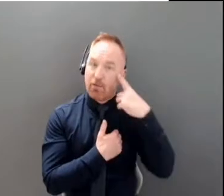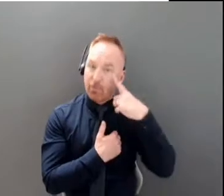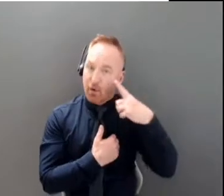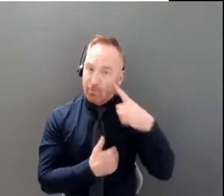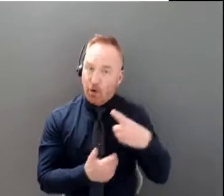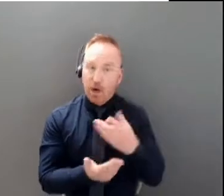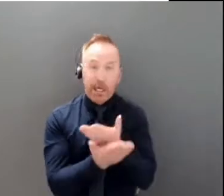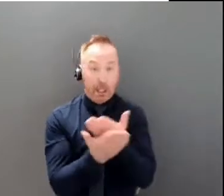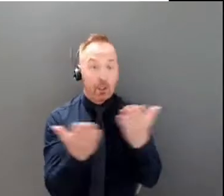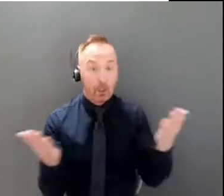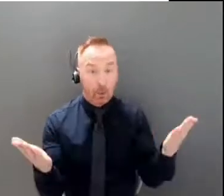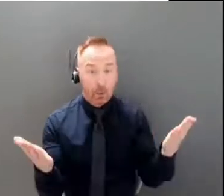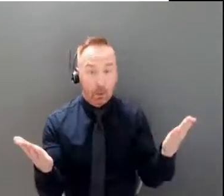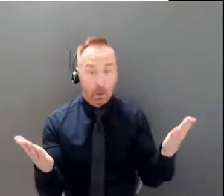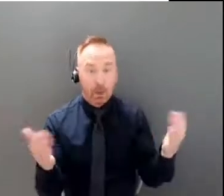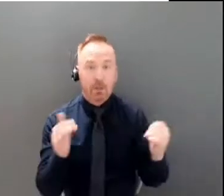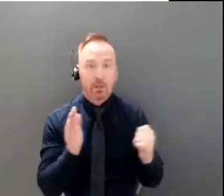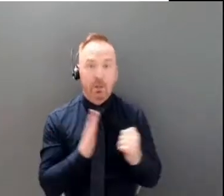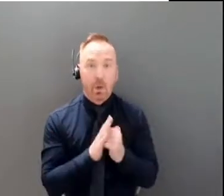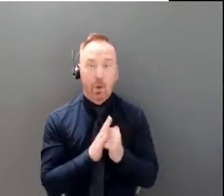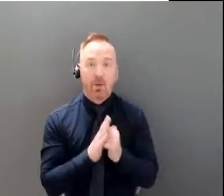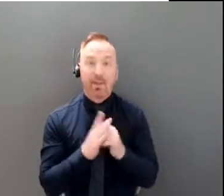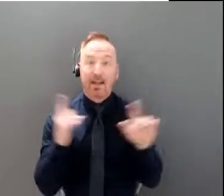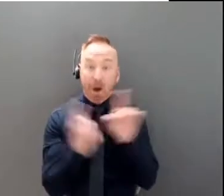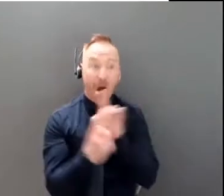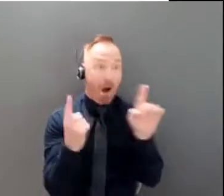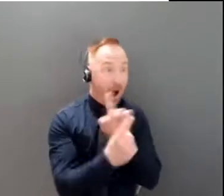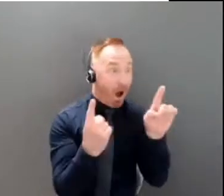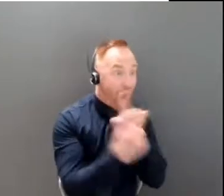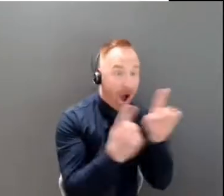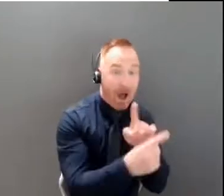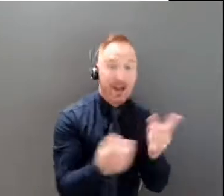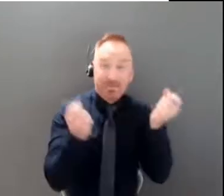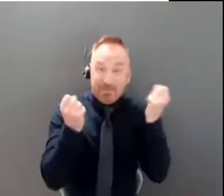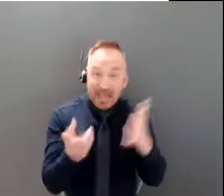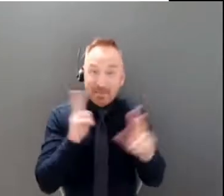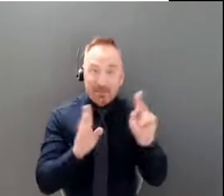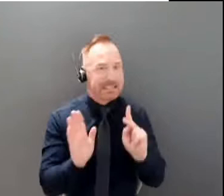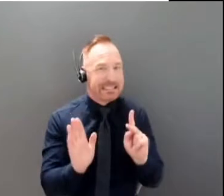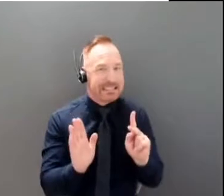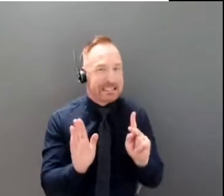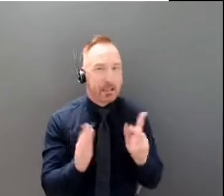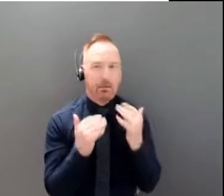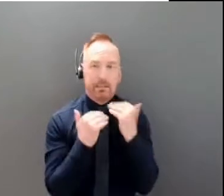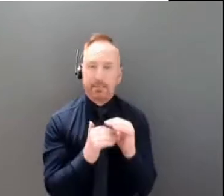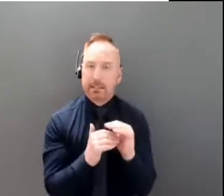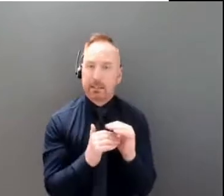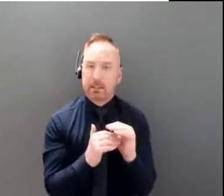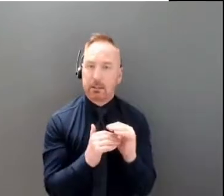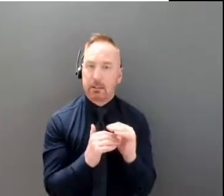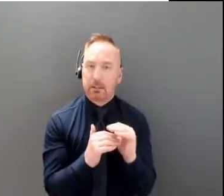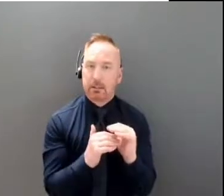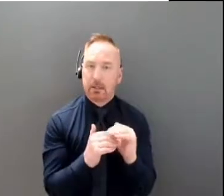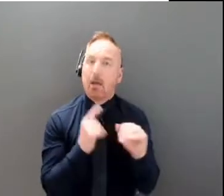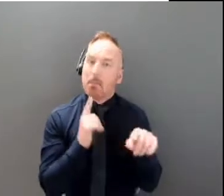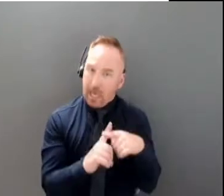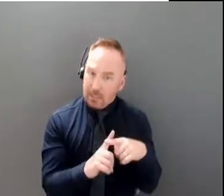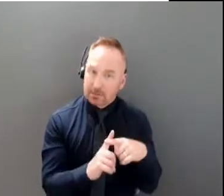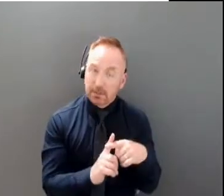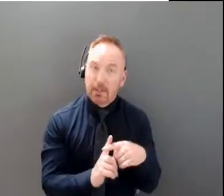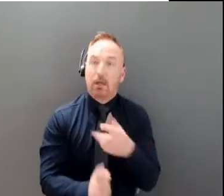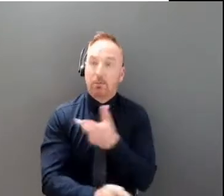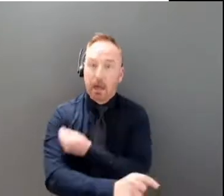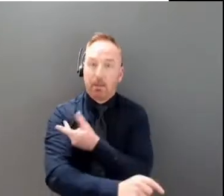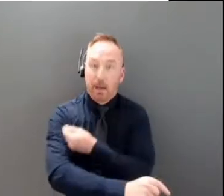contacts small for now and of course proceeding with vaccination as we go is going to make an impact